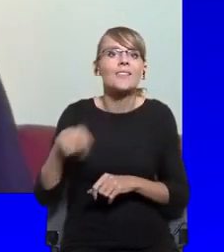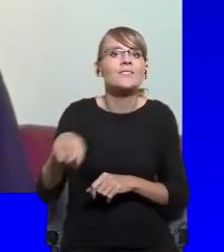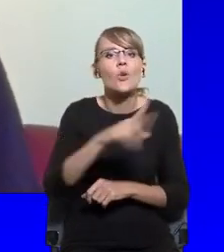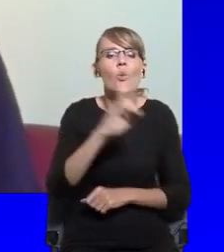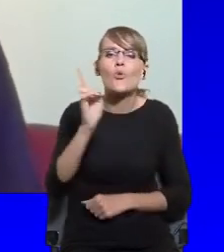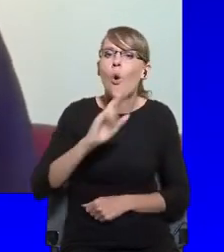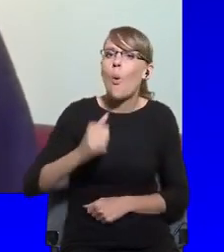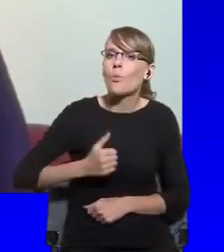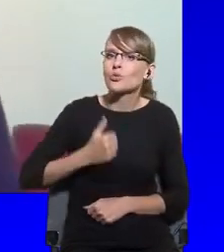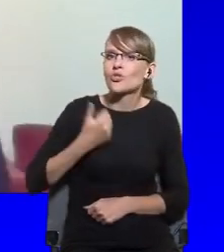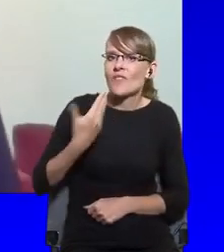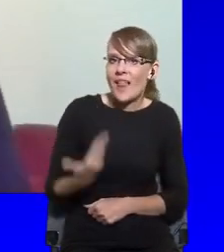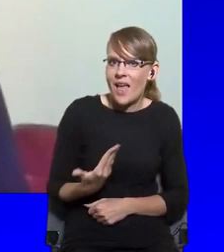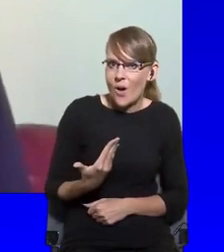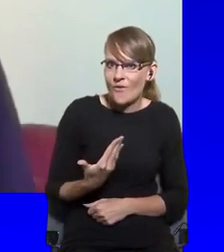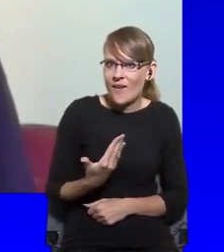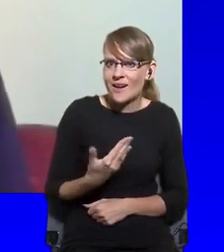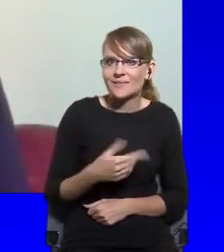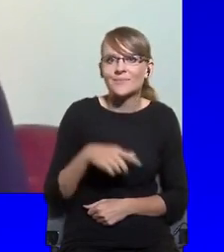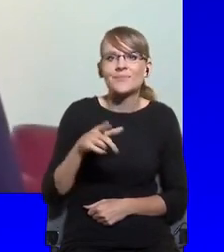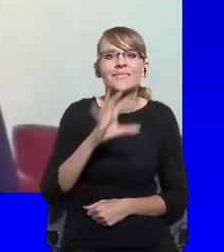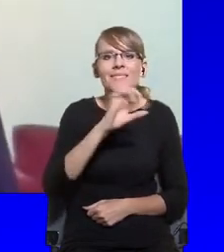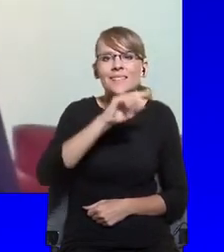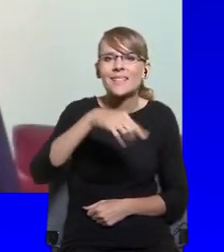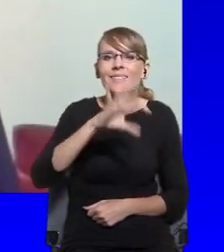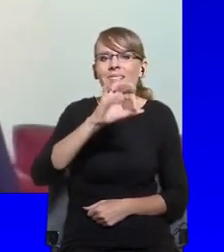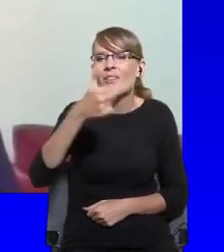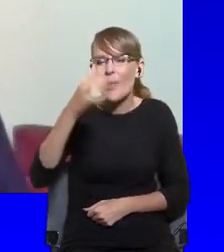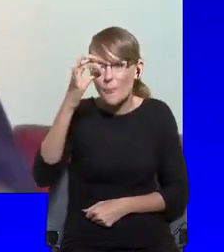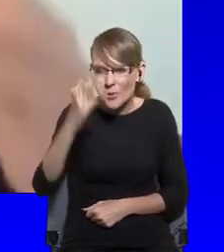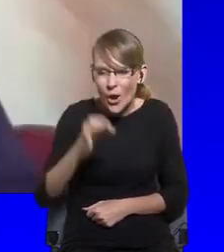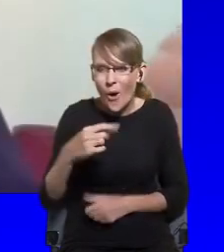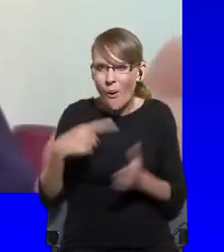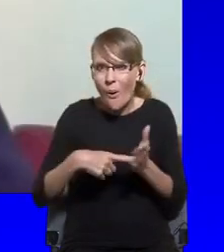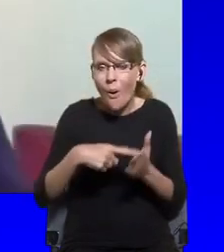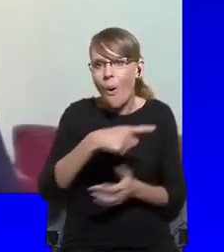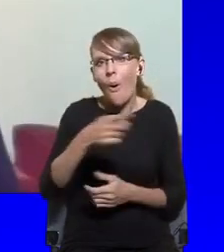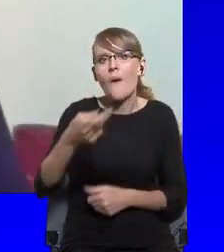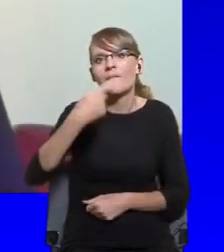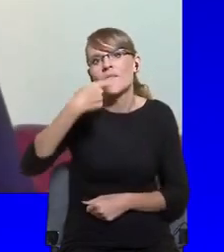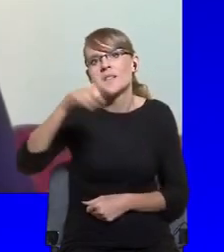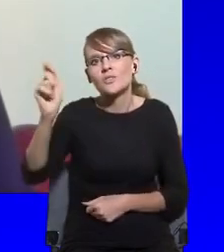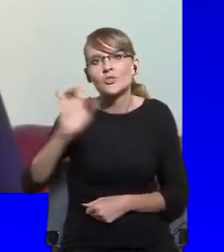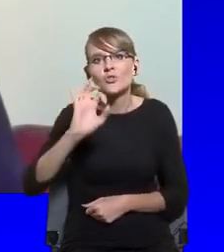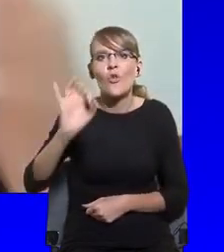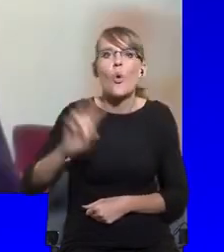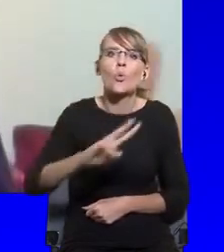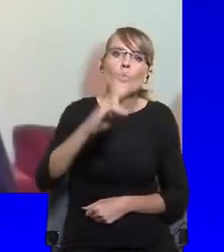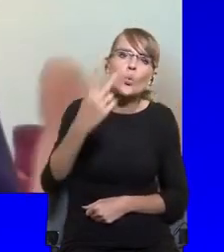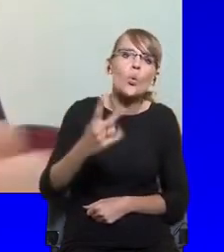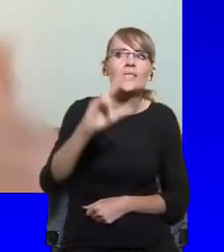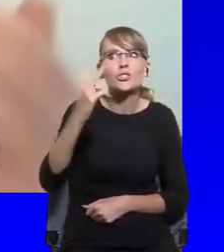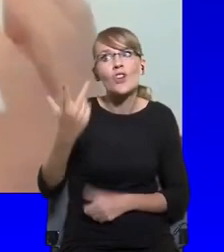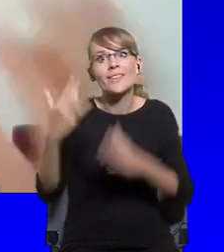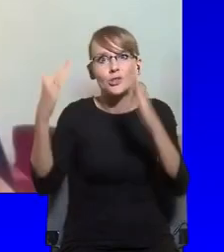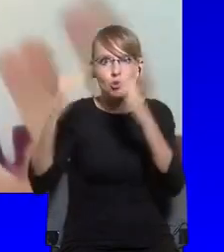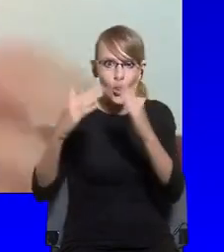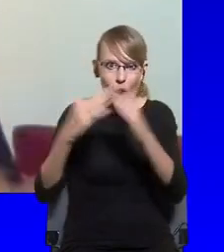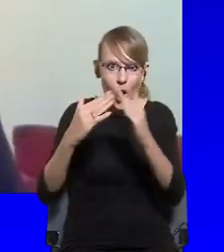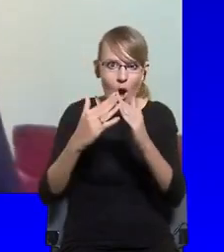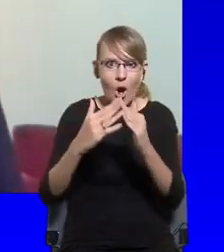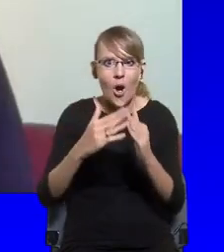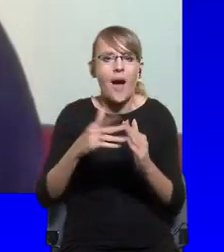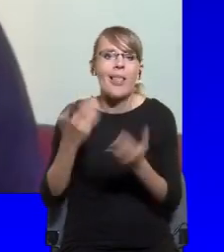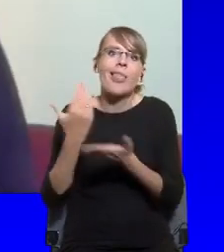again, if I may go back to the 00.1%, go to their second homes, their third homes, their yachts, you know, if they